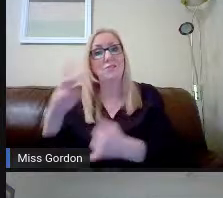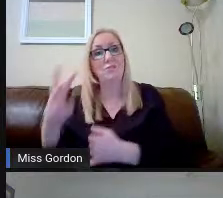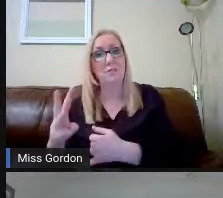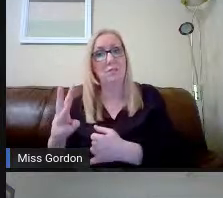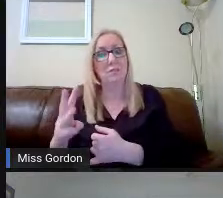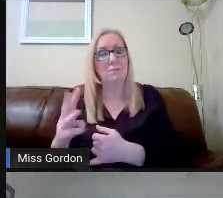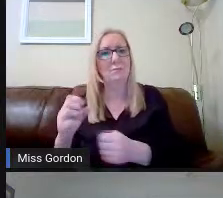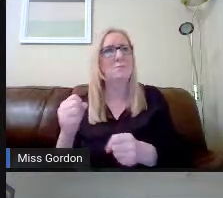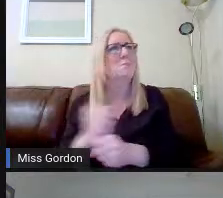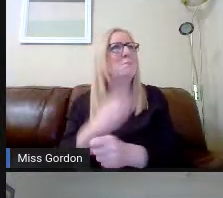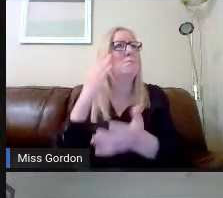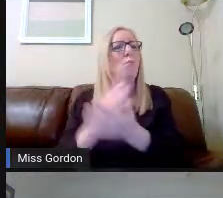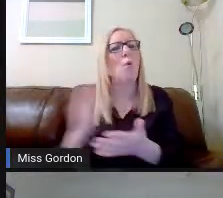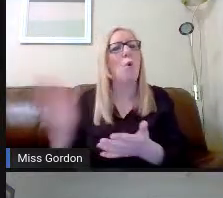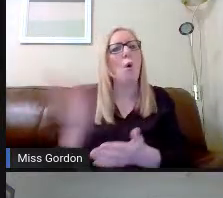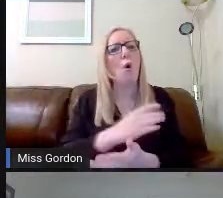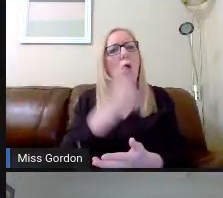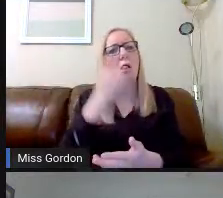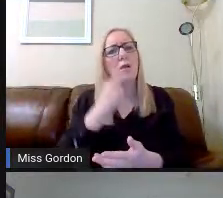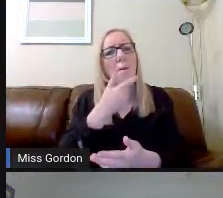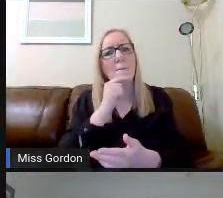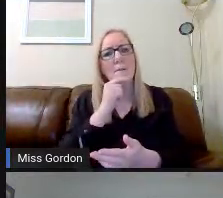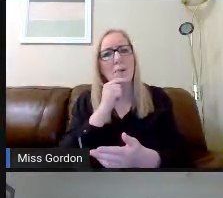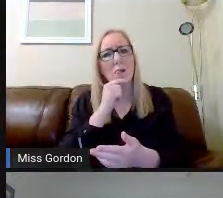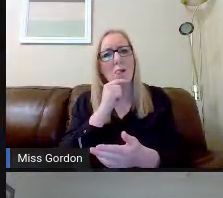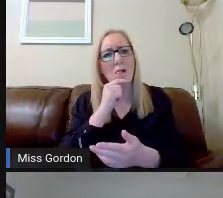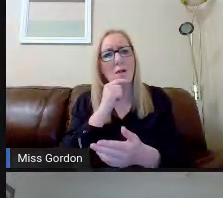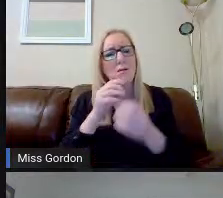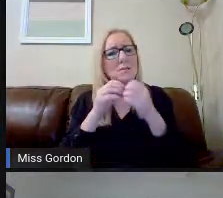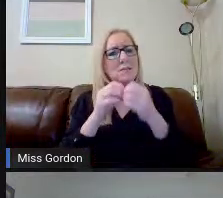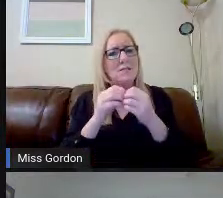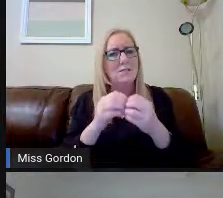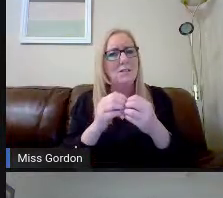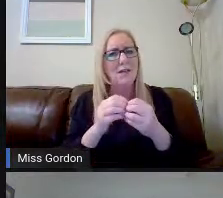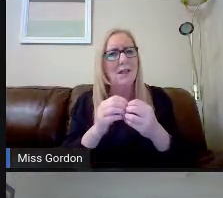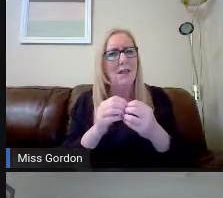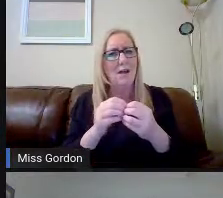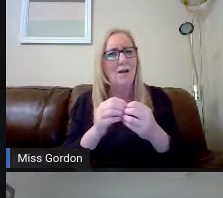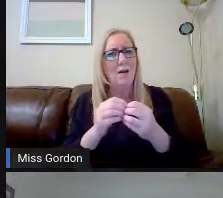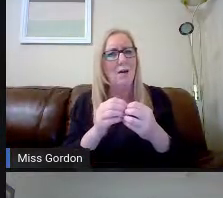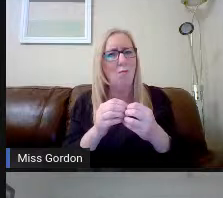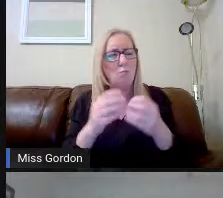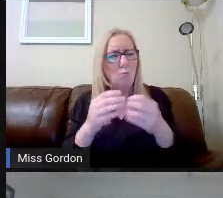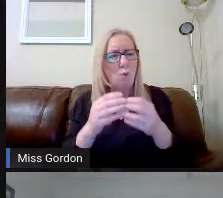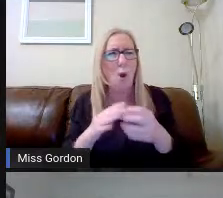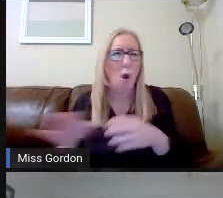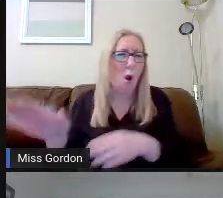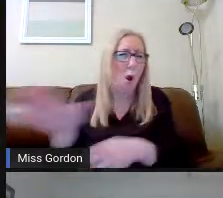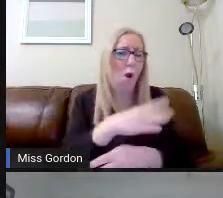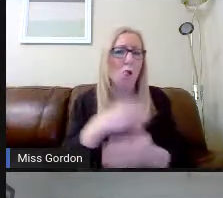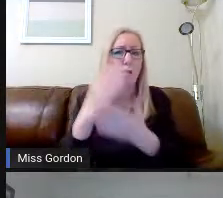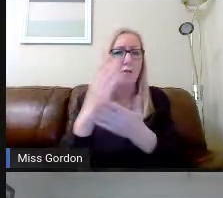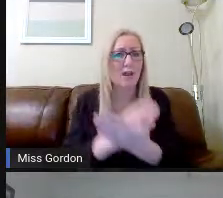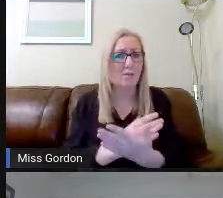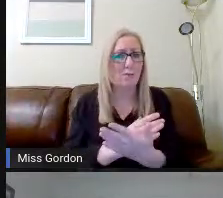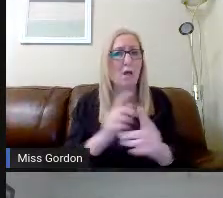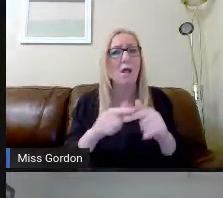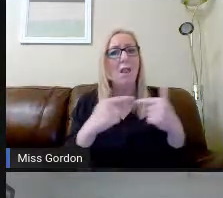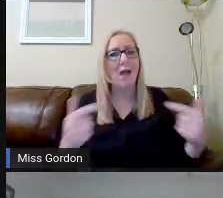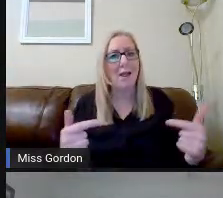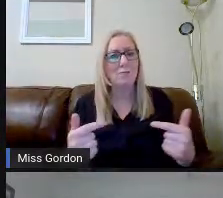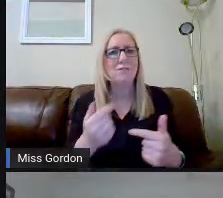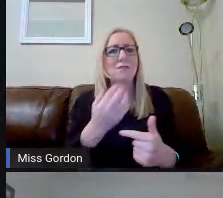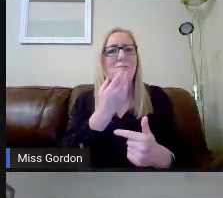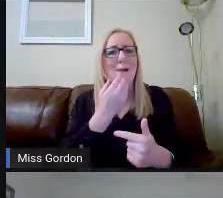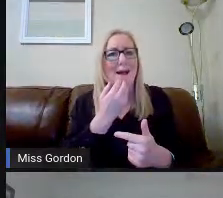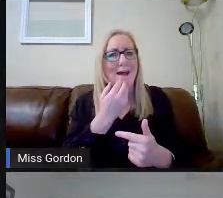study all modes of the curriculum. Those modes being languages, mathematics,